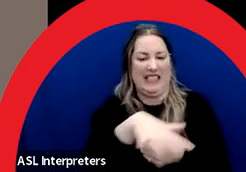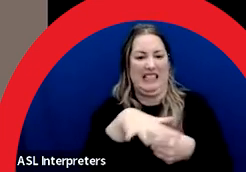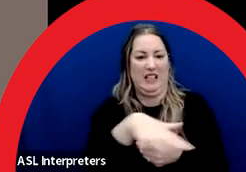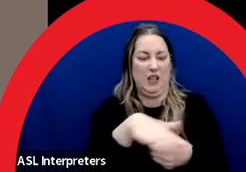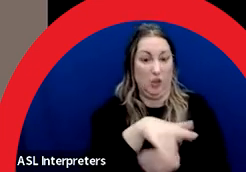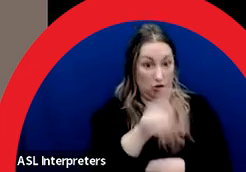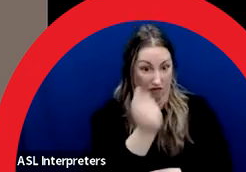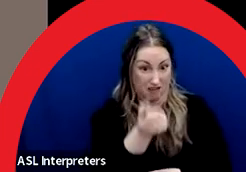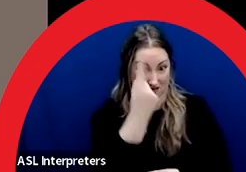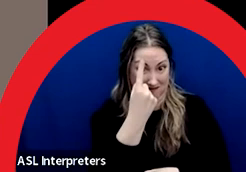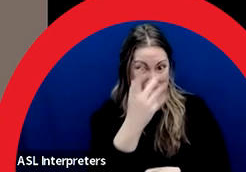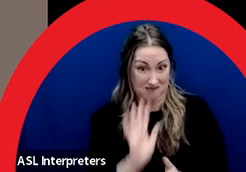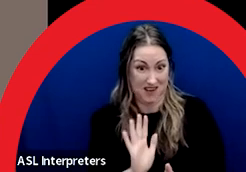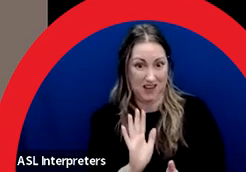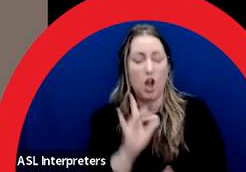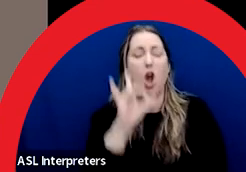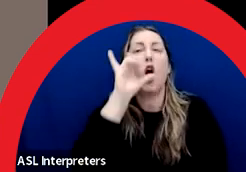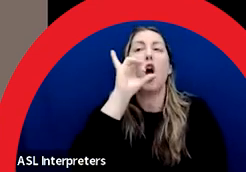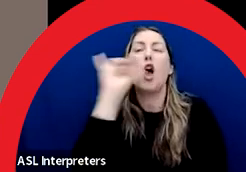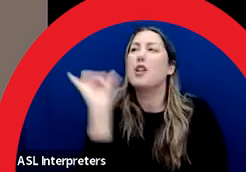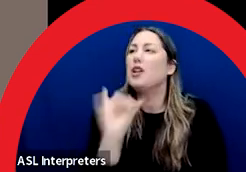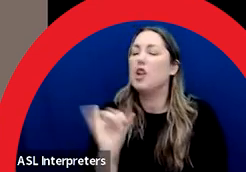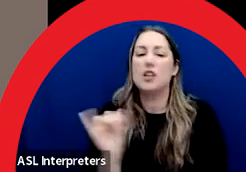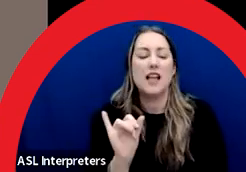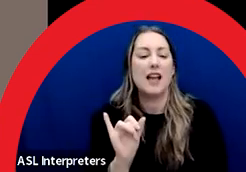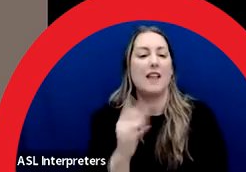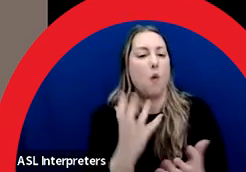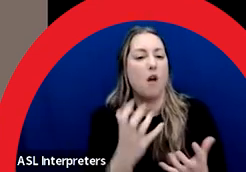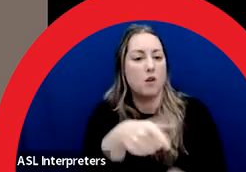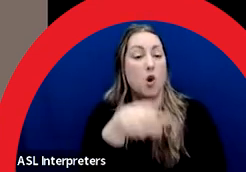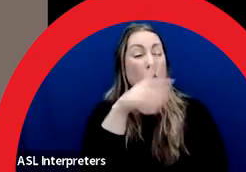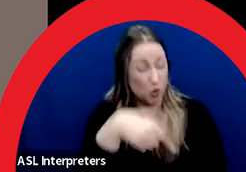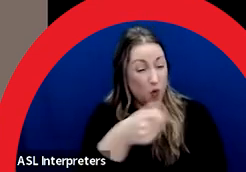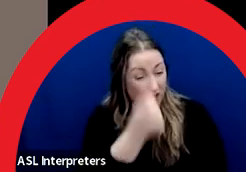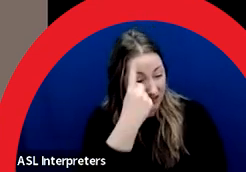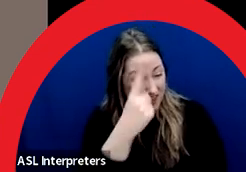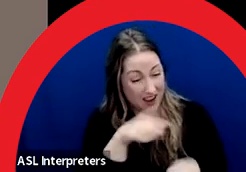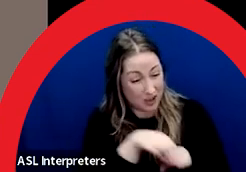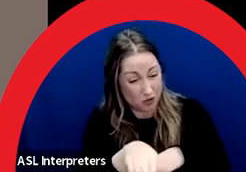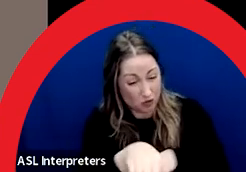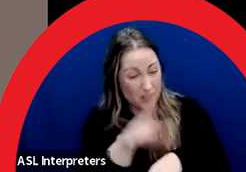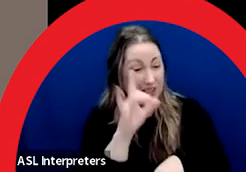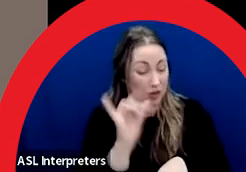This would become the question, what is your knowledge or connection to this project's place?